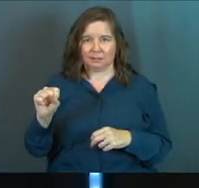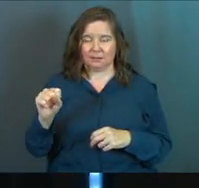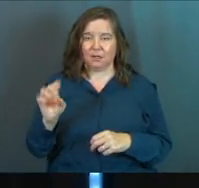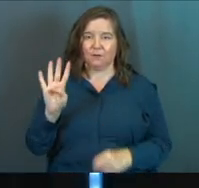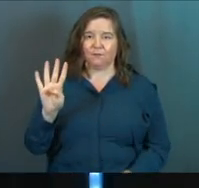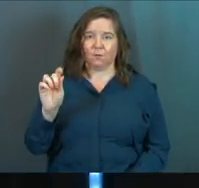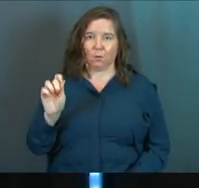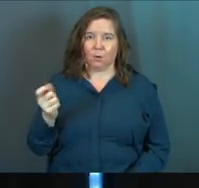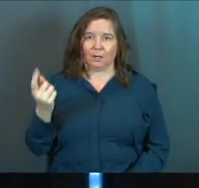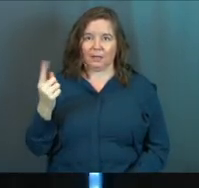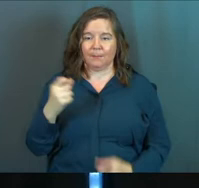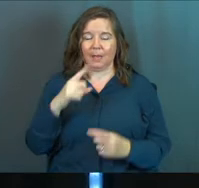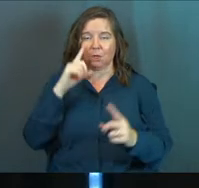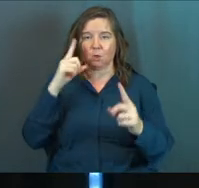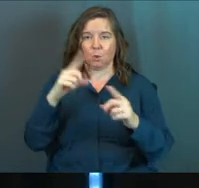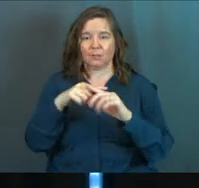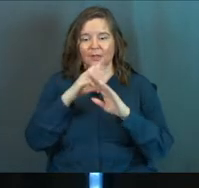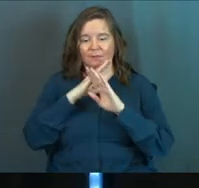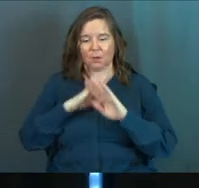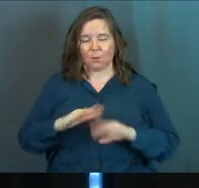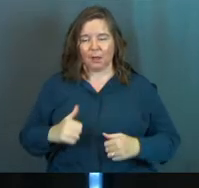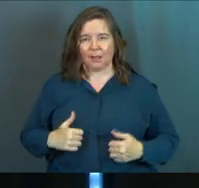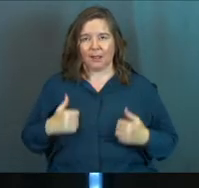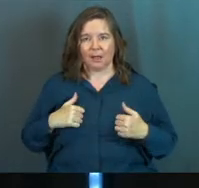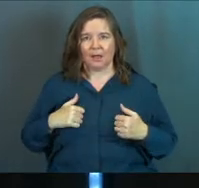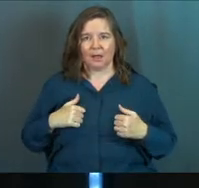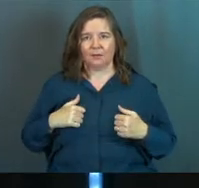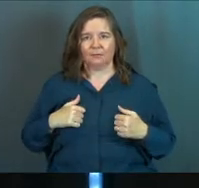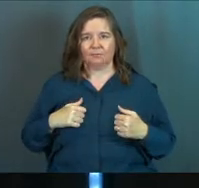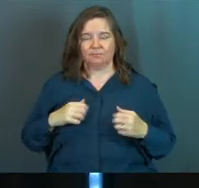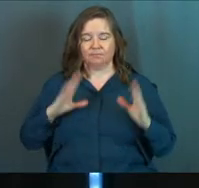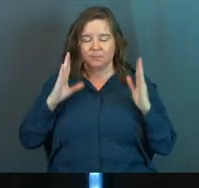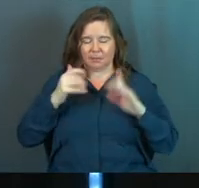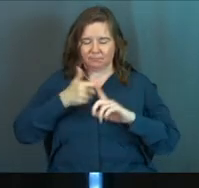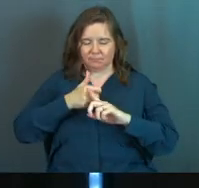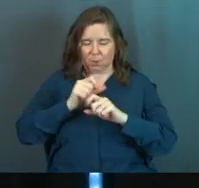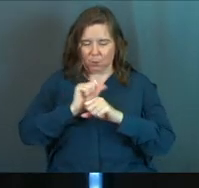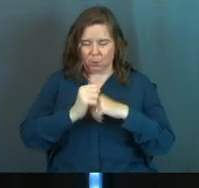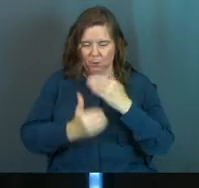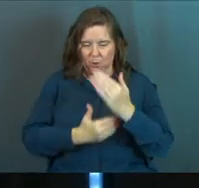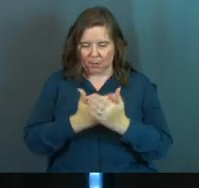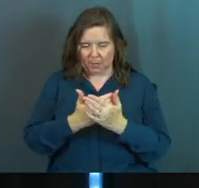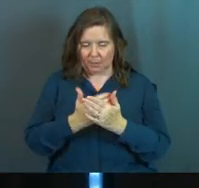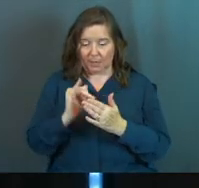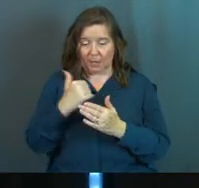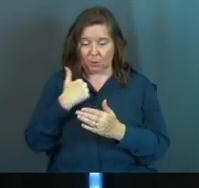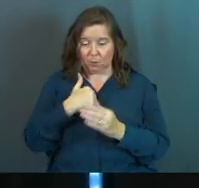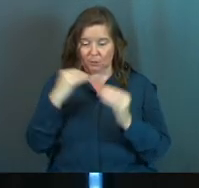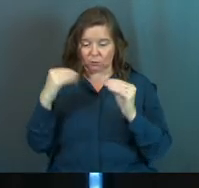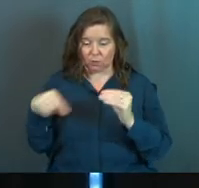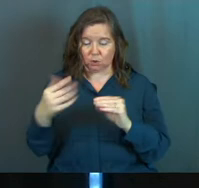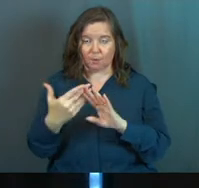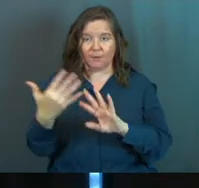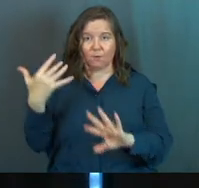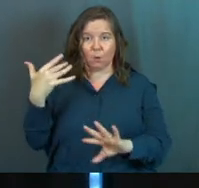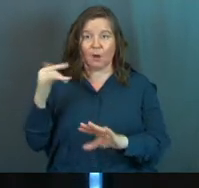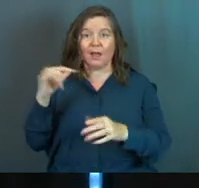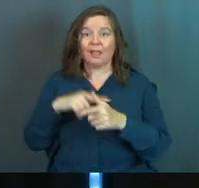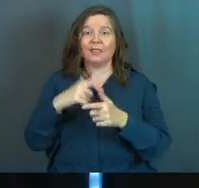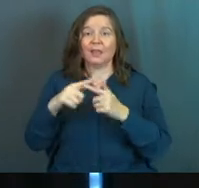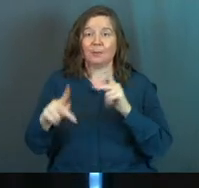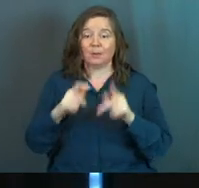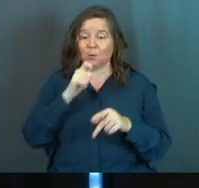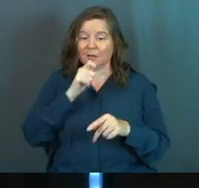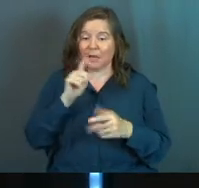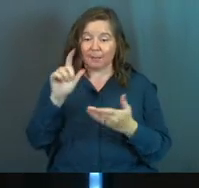4 verse 11, make it your goal to live a quiet life, minding your own business and working with your hands, just as we instructed you before. Then